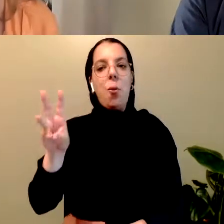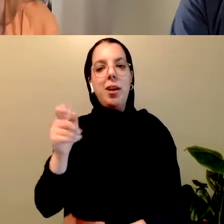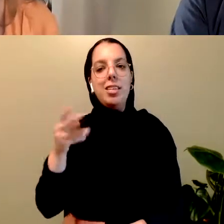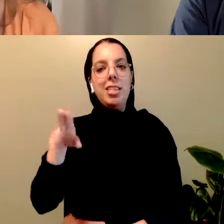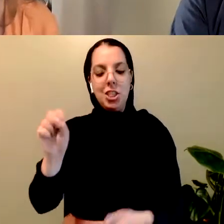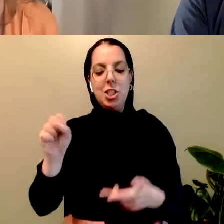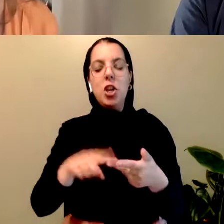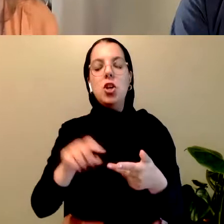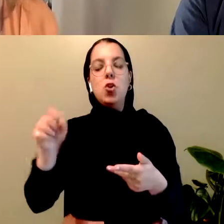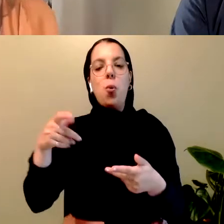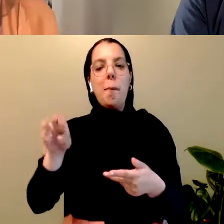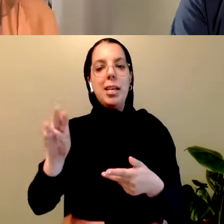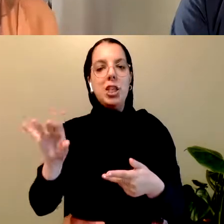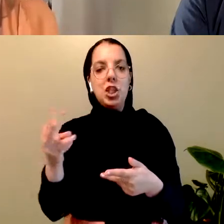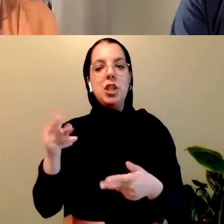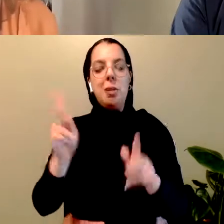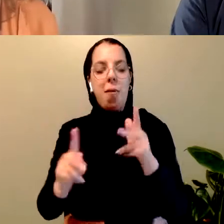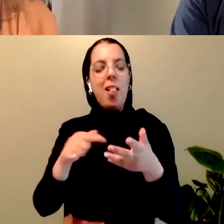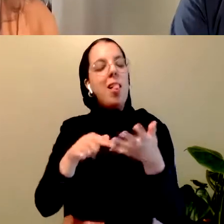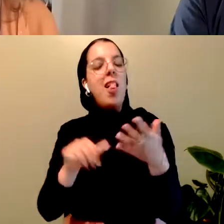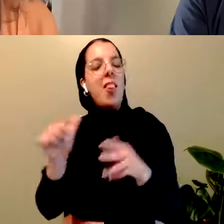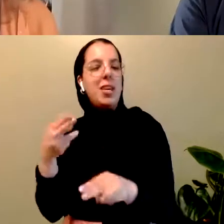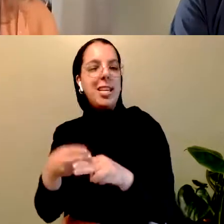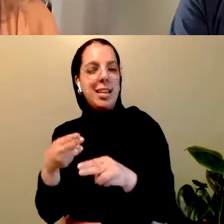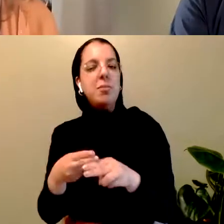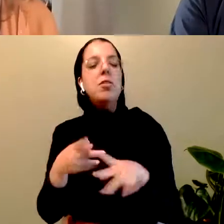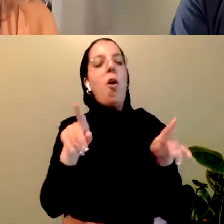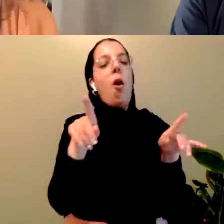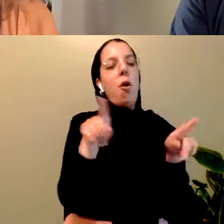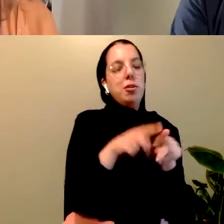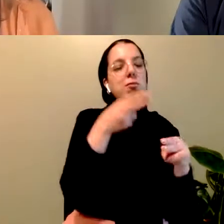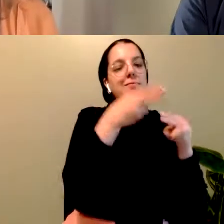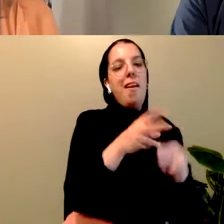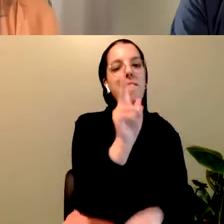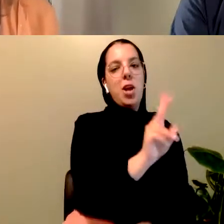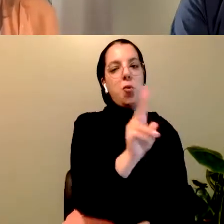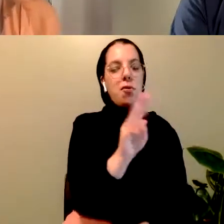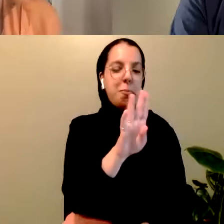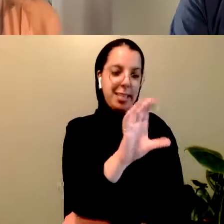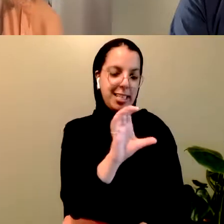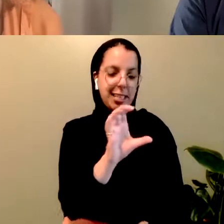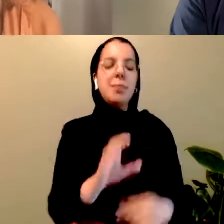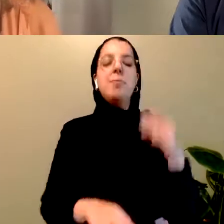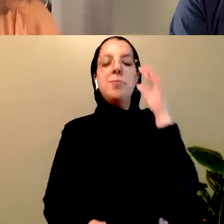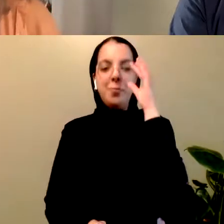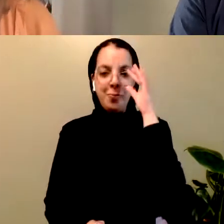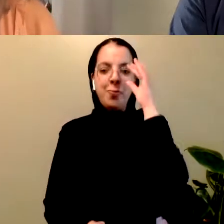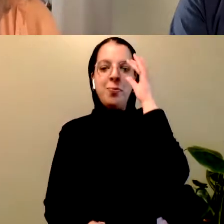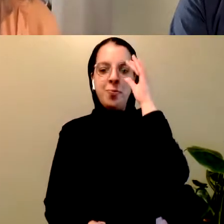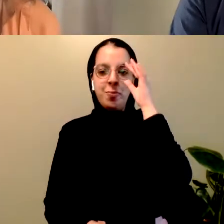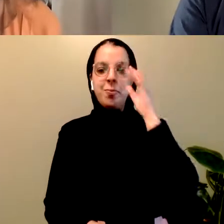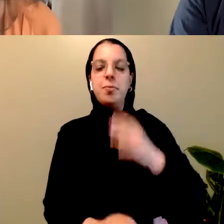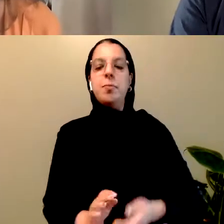Squamish peoples. It's currently known as Vancouver, British Columbia. And much of what I've learned about